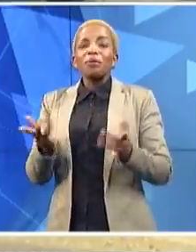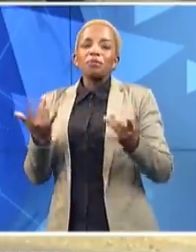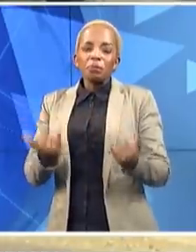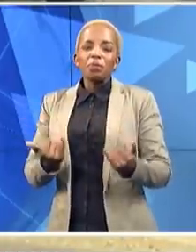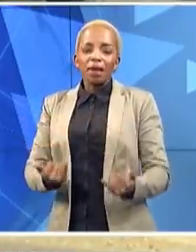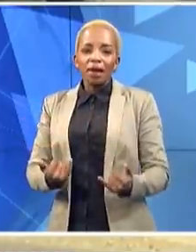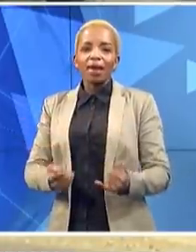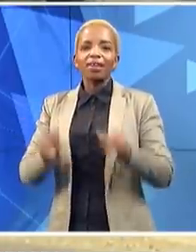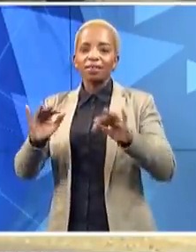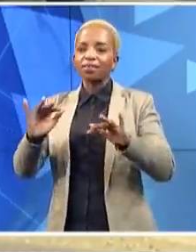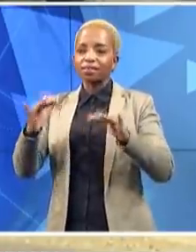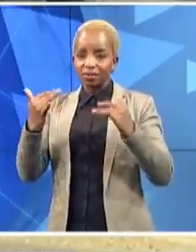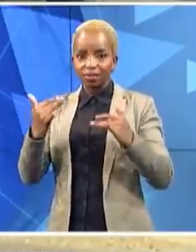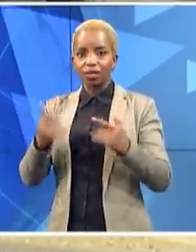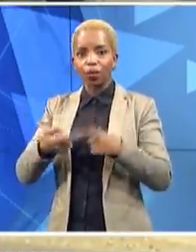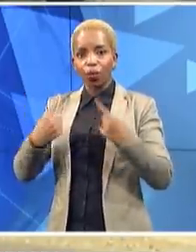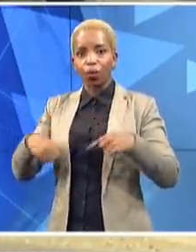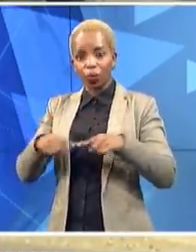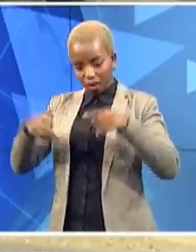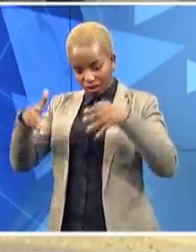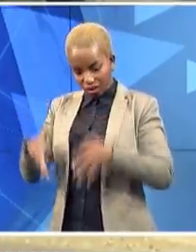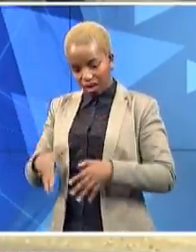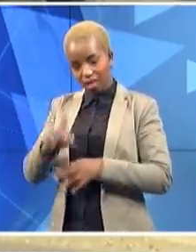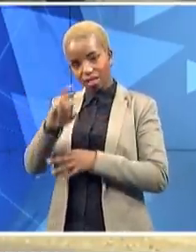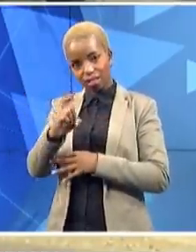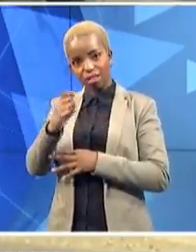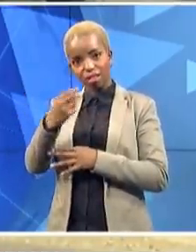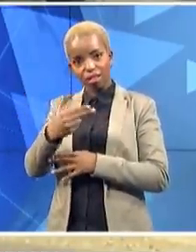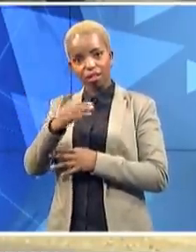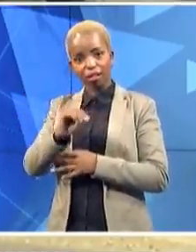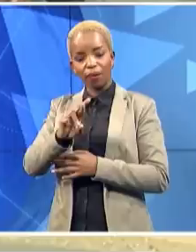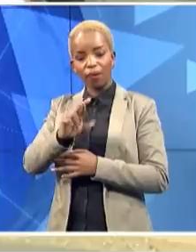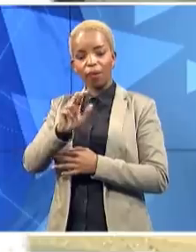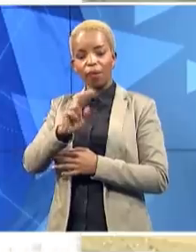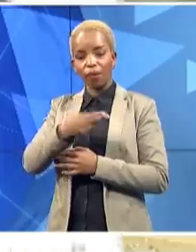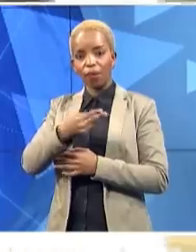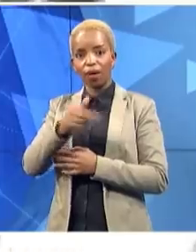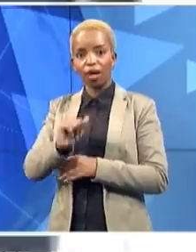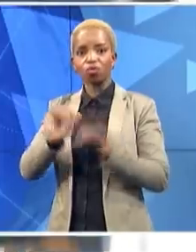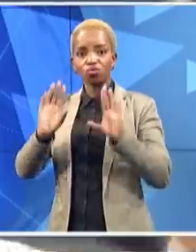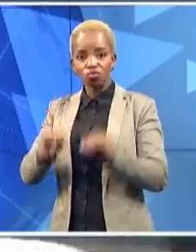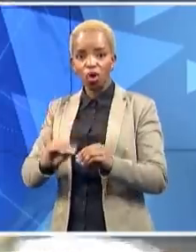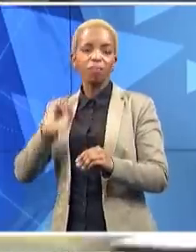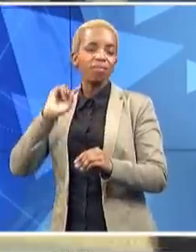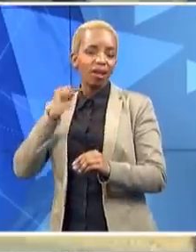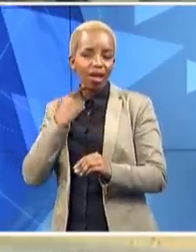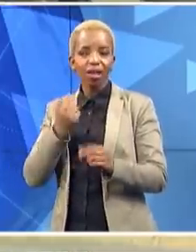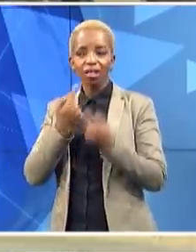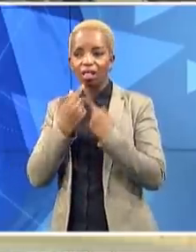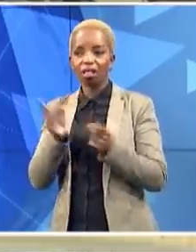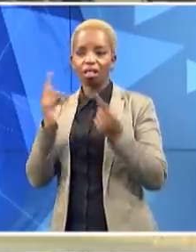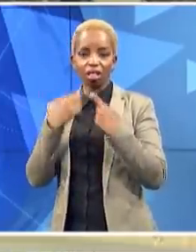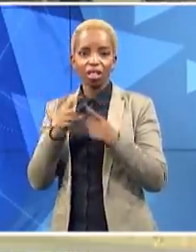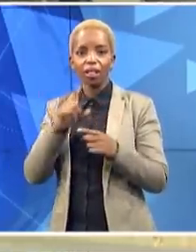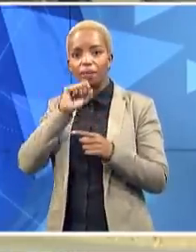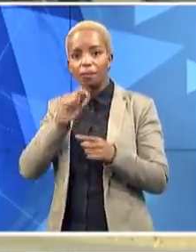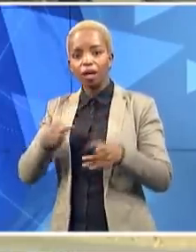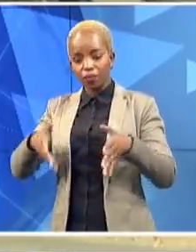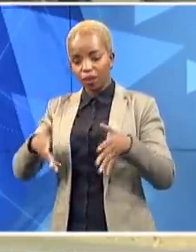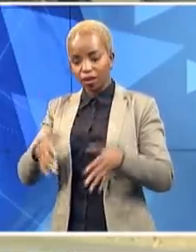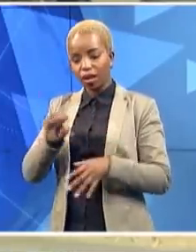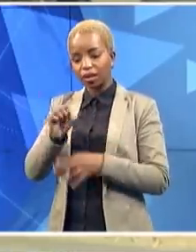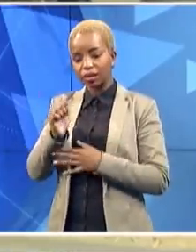also the rumors about COVID. That's why we are here today with SABC and the National Health Laboratory and all the